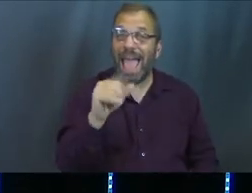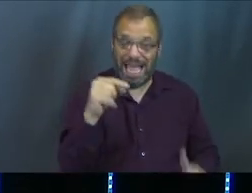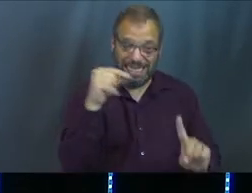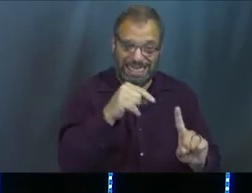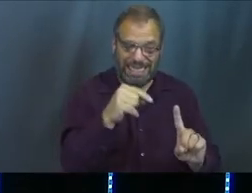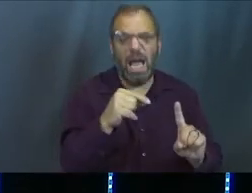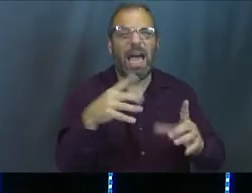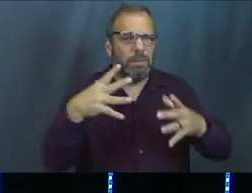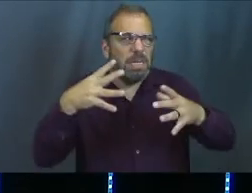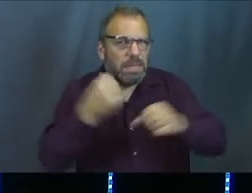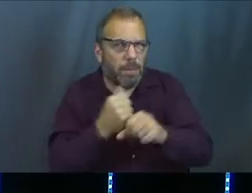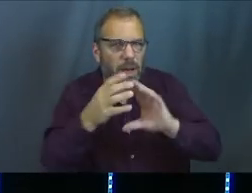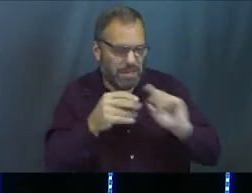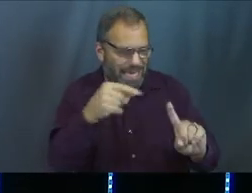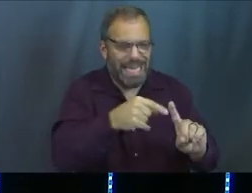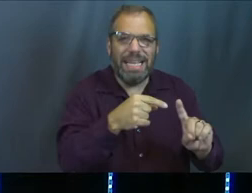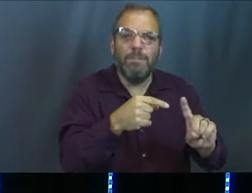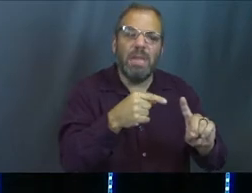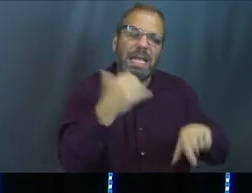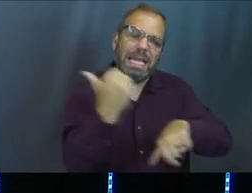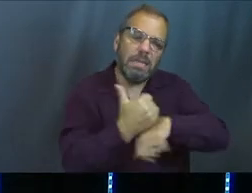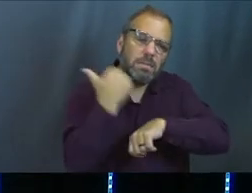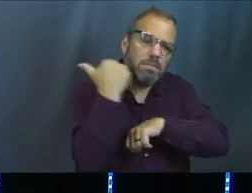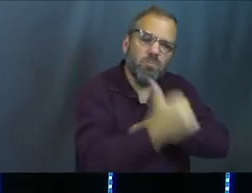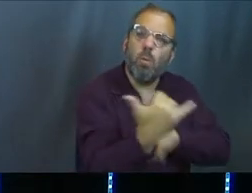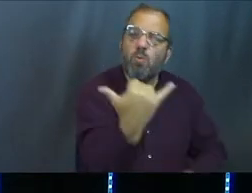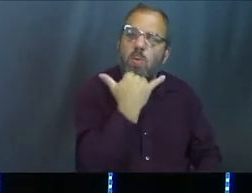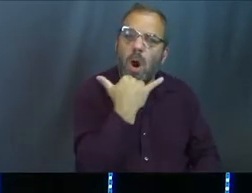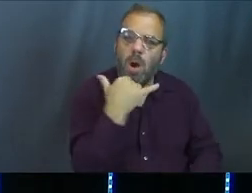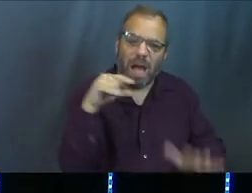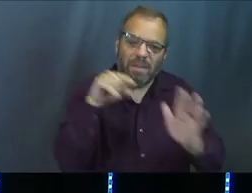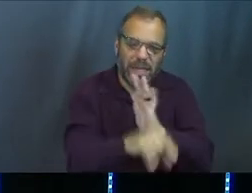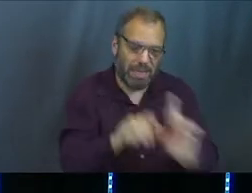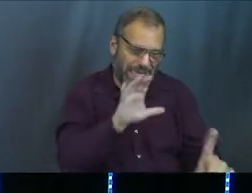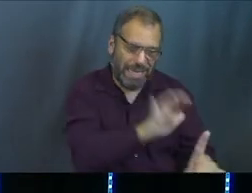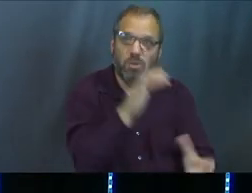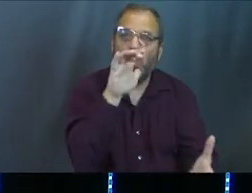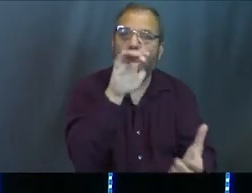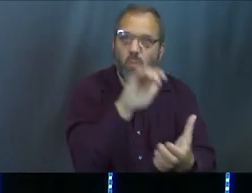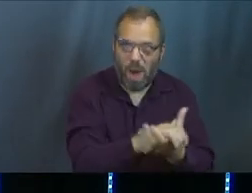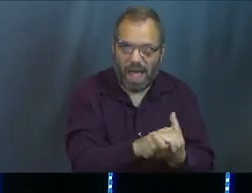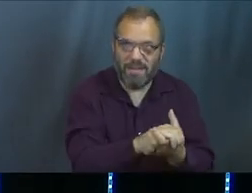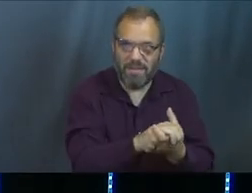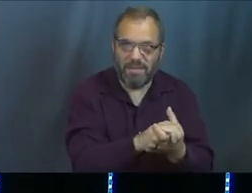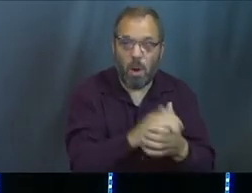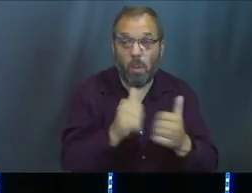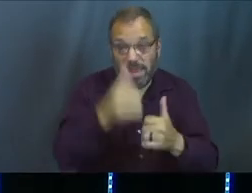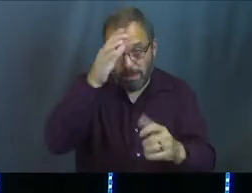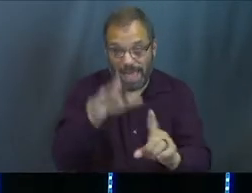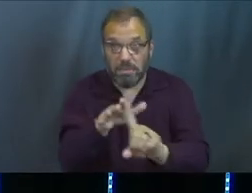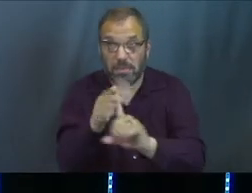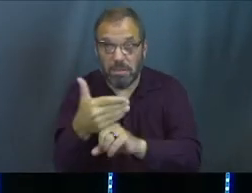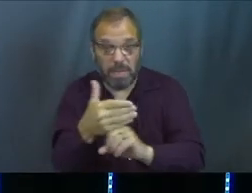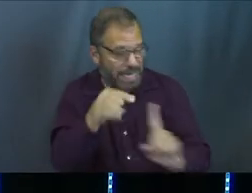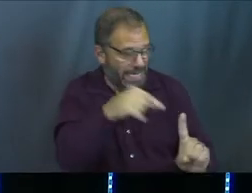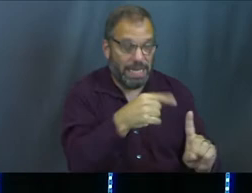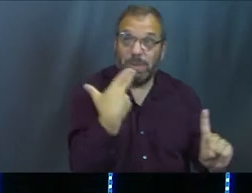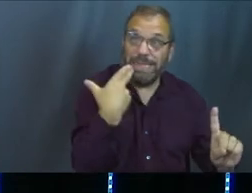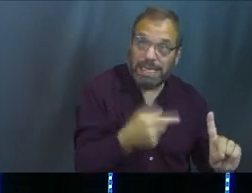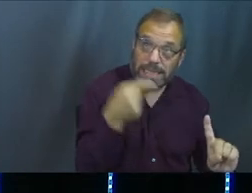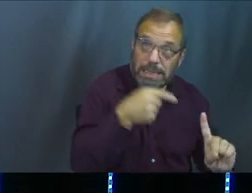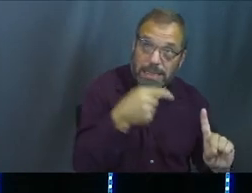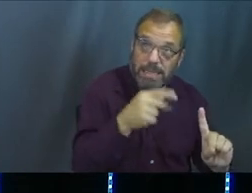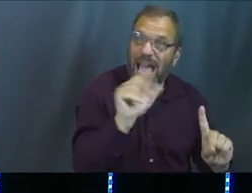Just to quickly summarize, Andy is wrongfully convicted of killing his wife and a man that she was having an affair with, okay? He did not do it,